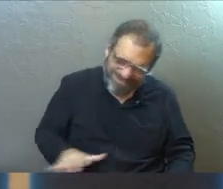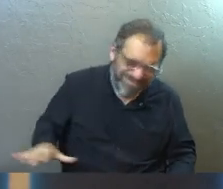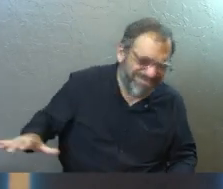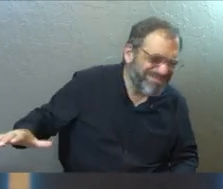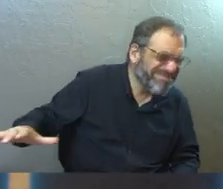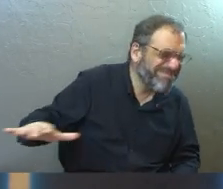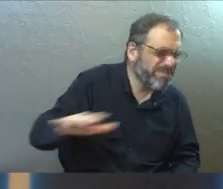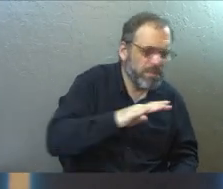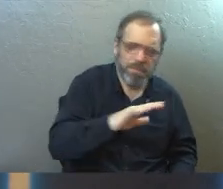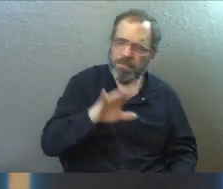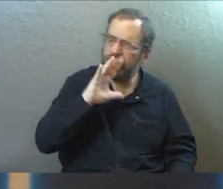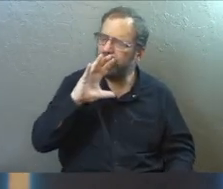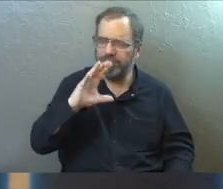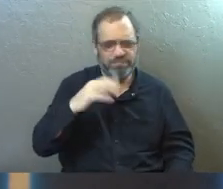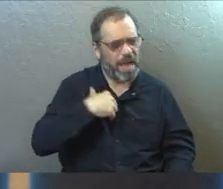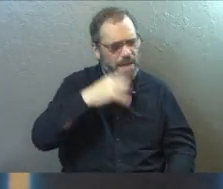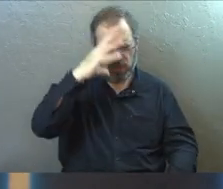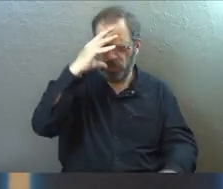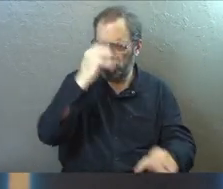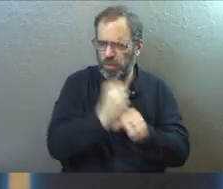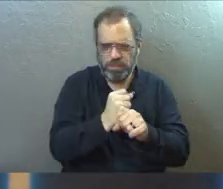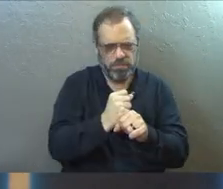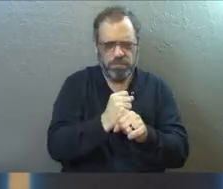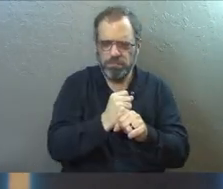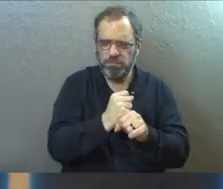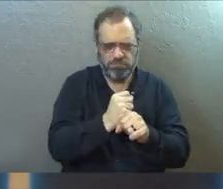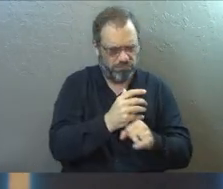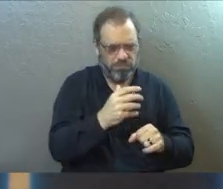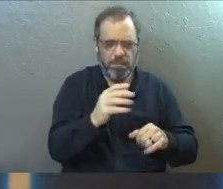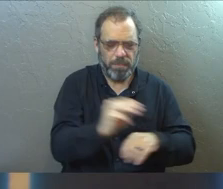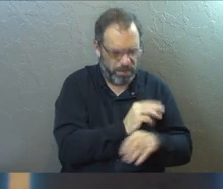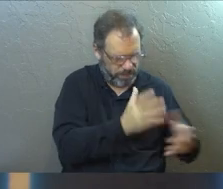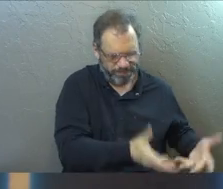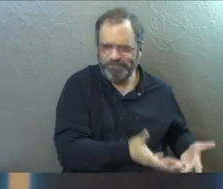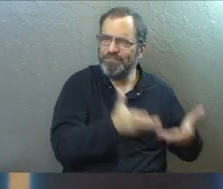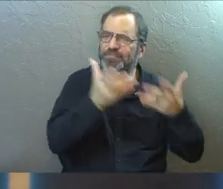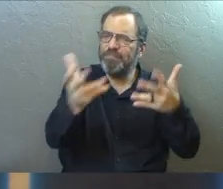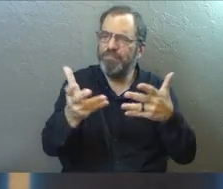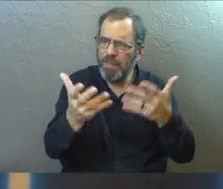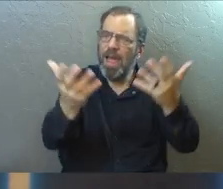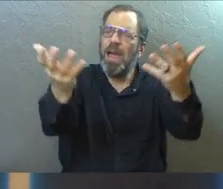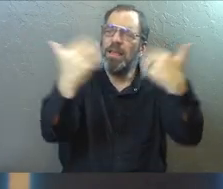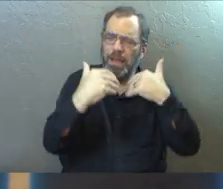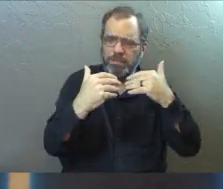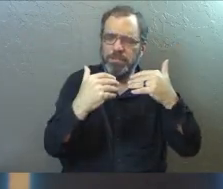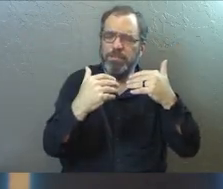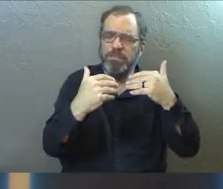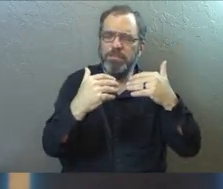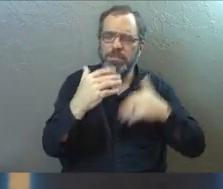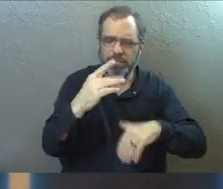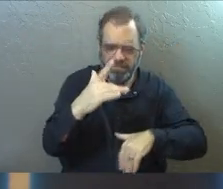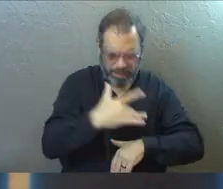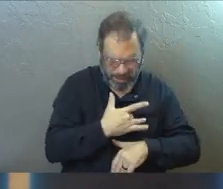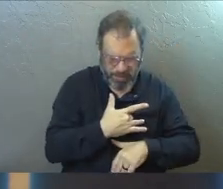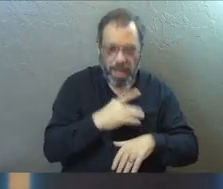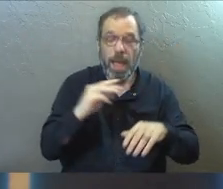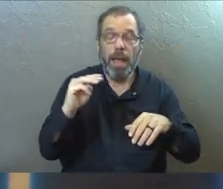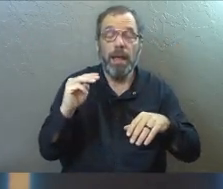place, God, I just entrust your people to you. Come and minister. In Christ's name, amen.